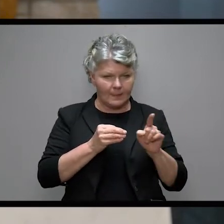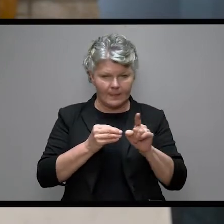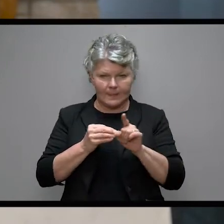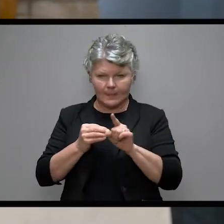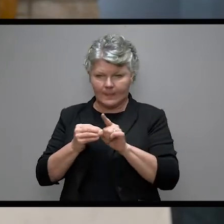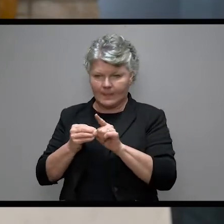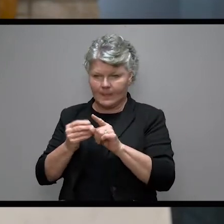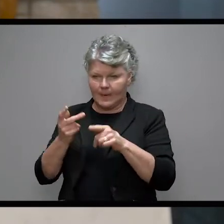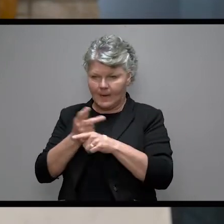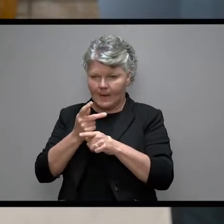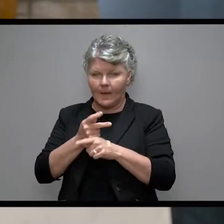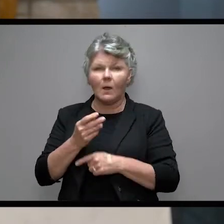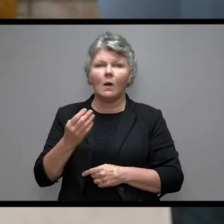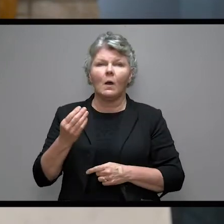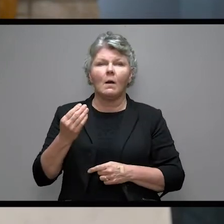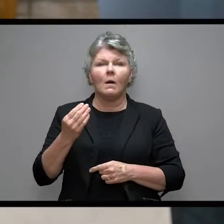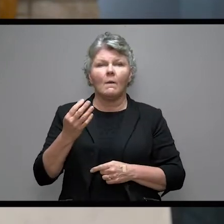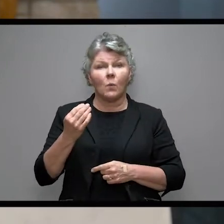14 years.